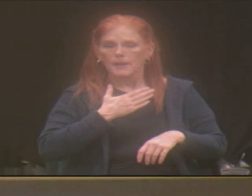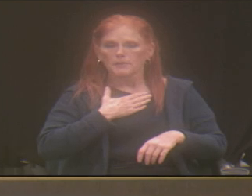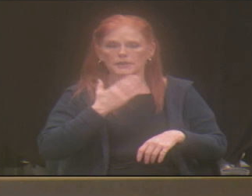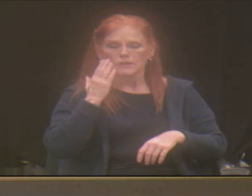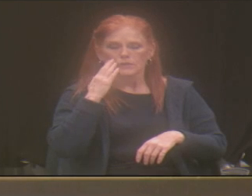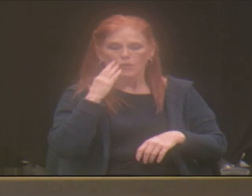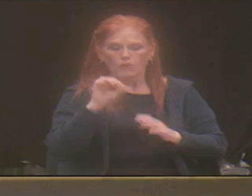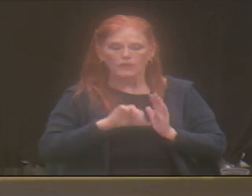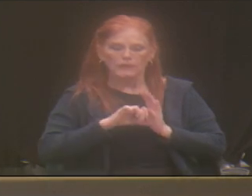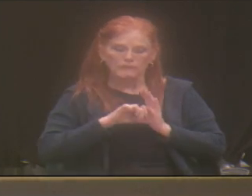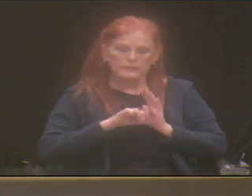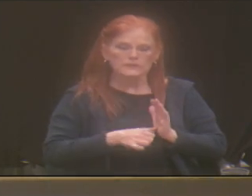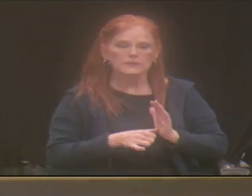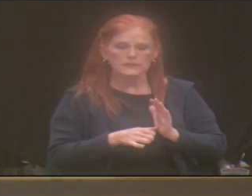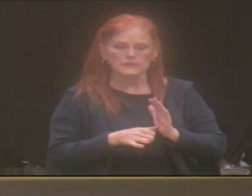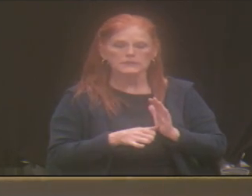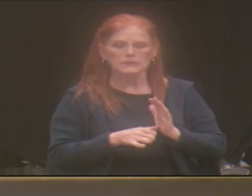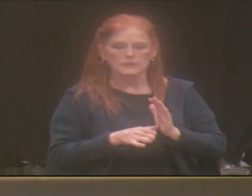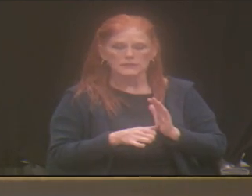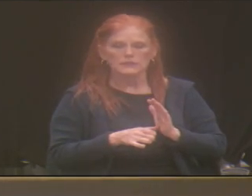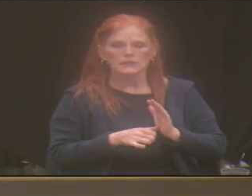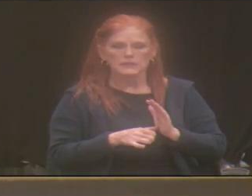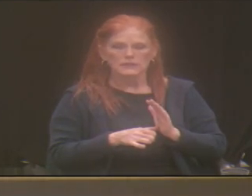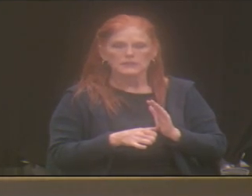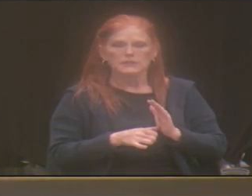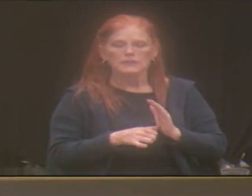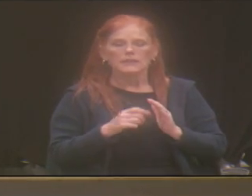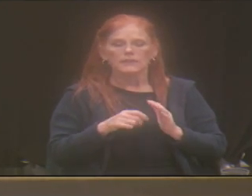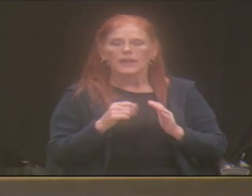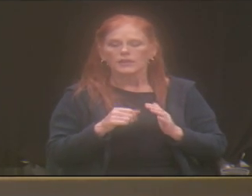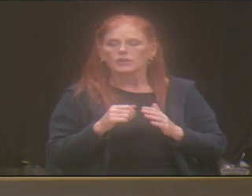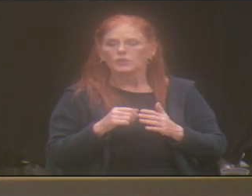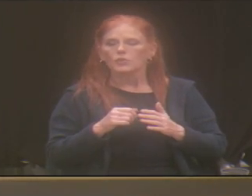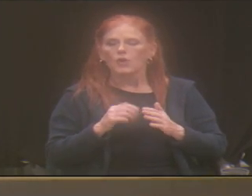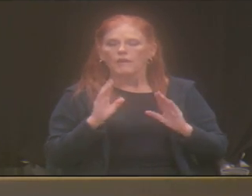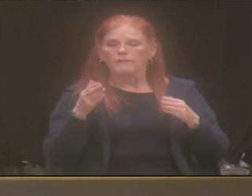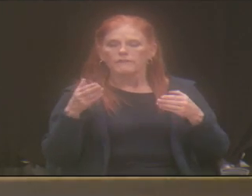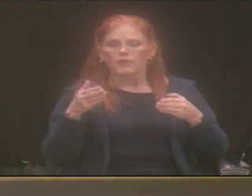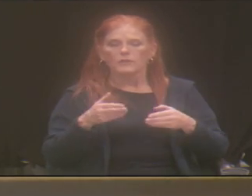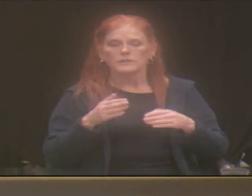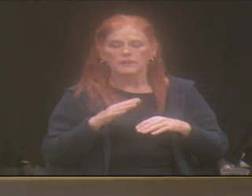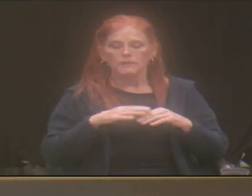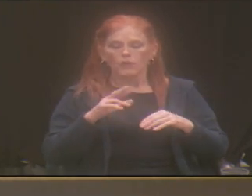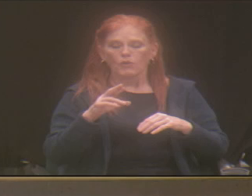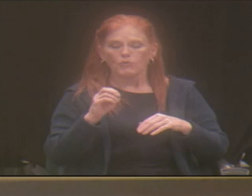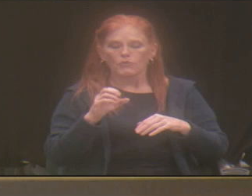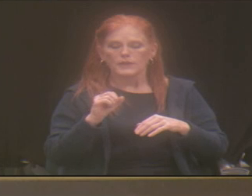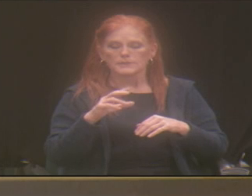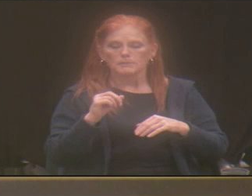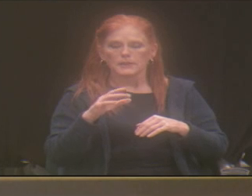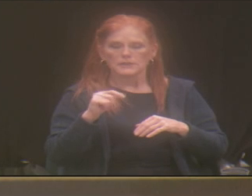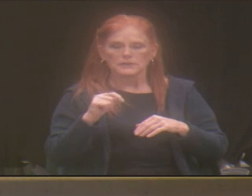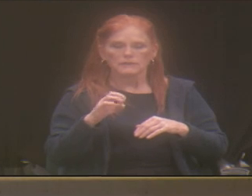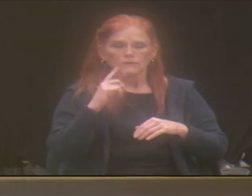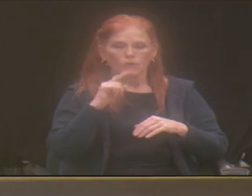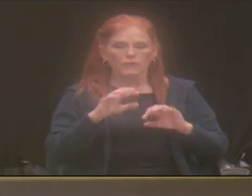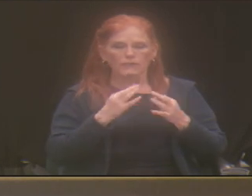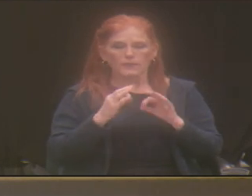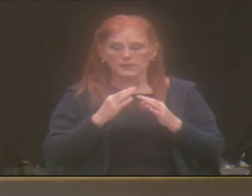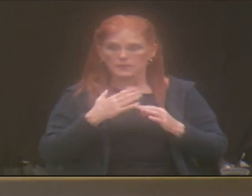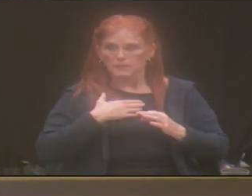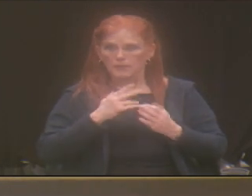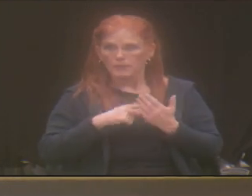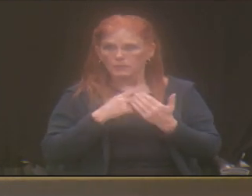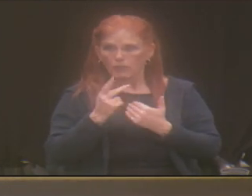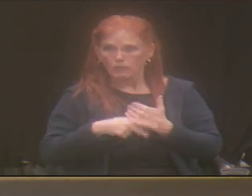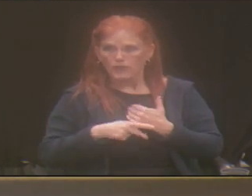emphasis that you're bringing to the issue of respite for families. We at the program that I work in and